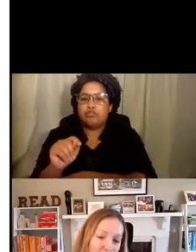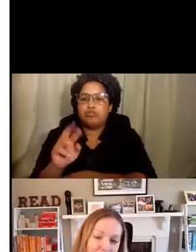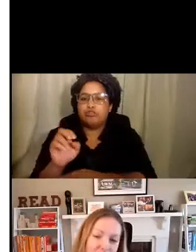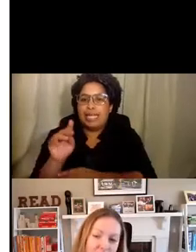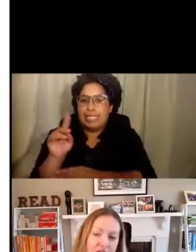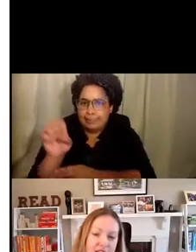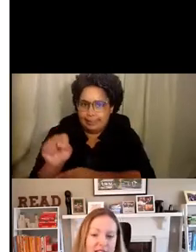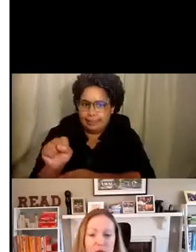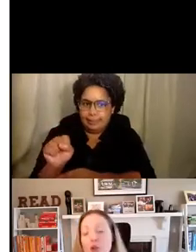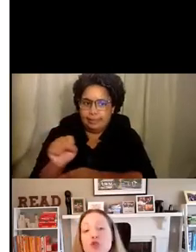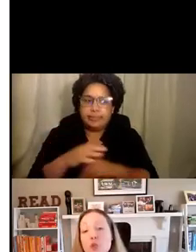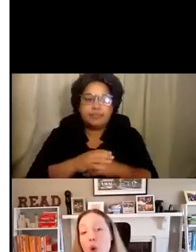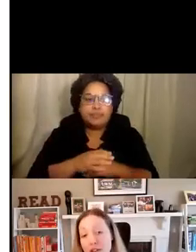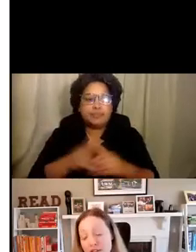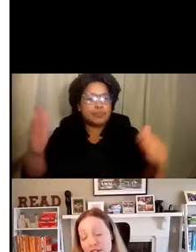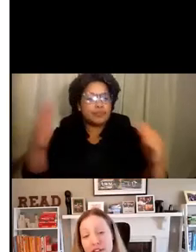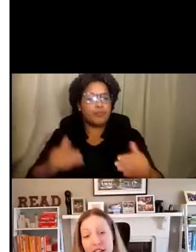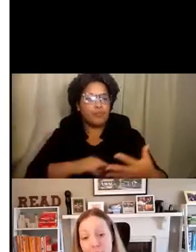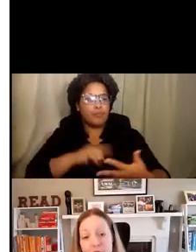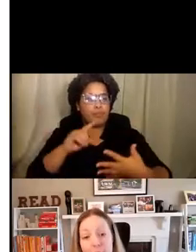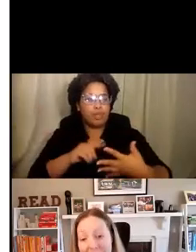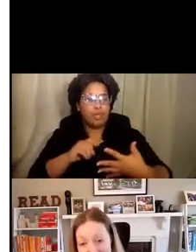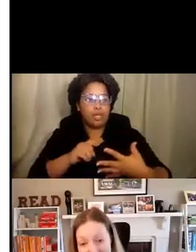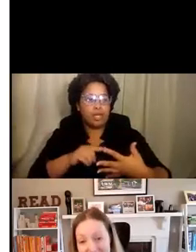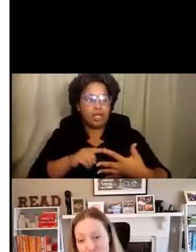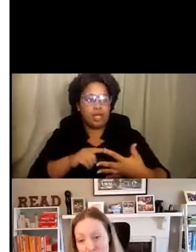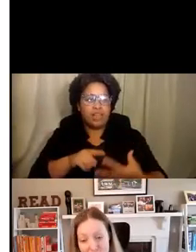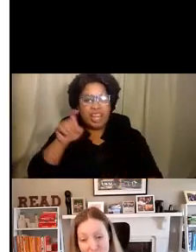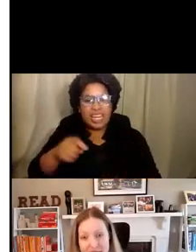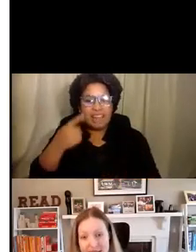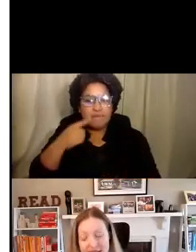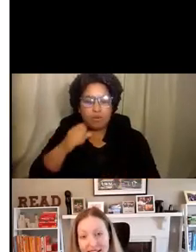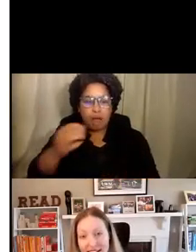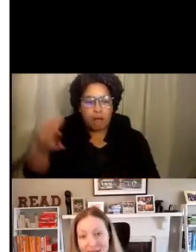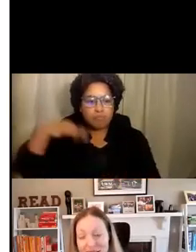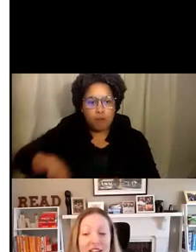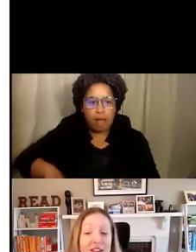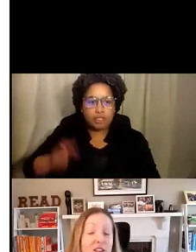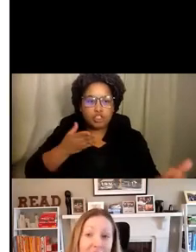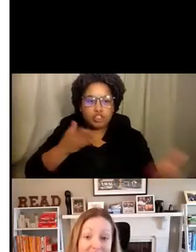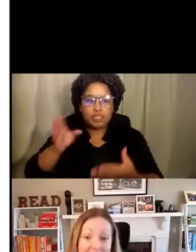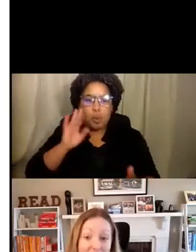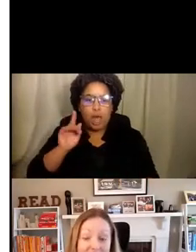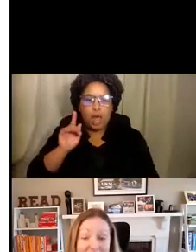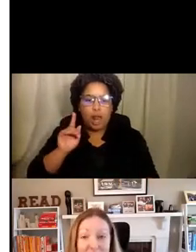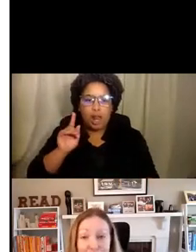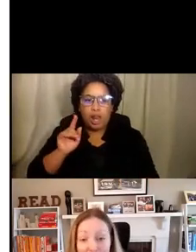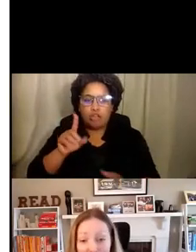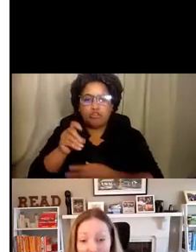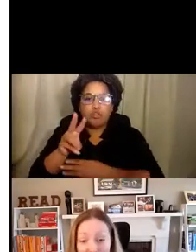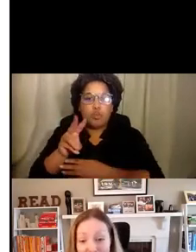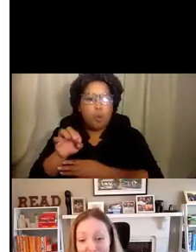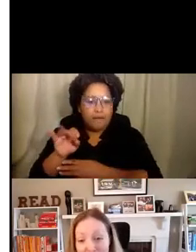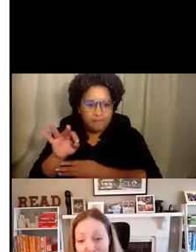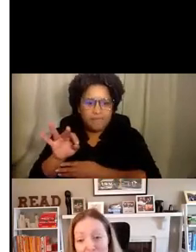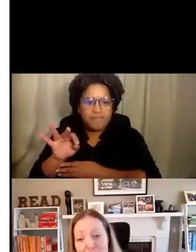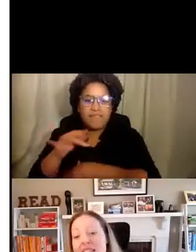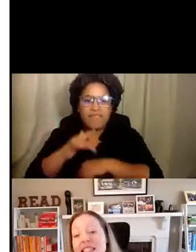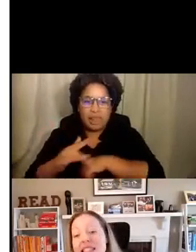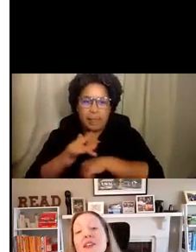need for nonprofit services will dwarf available capacity and resources. Even if the pandemic ended tomorrow,